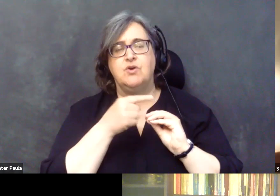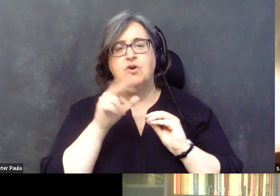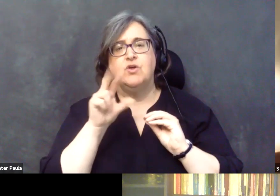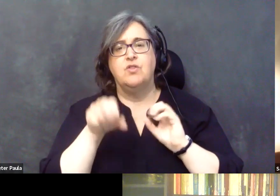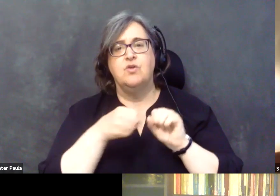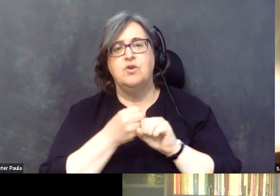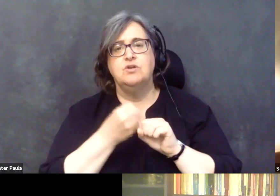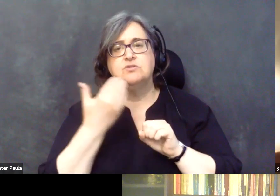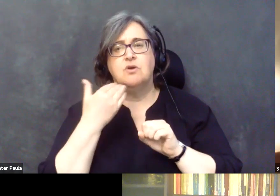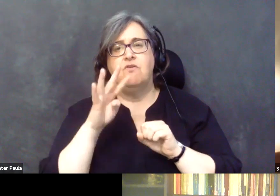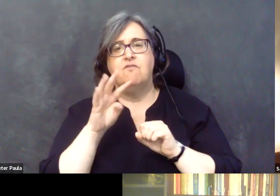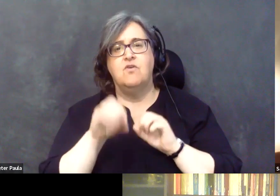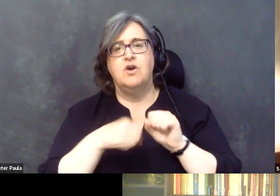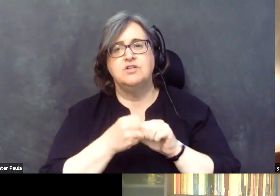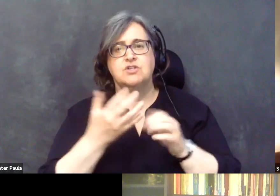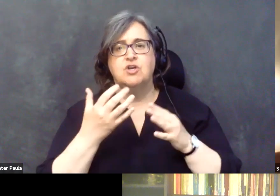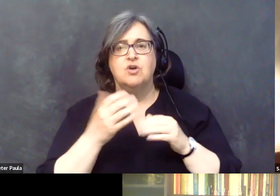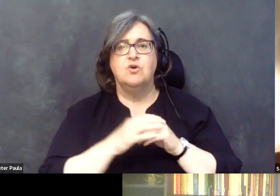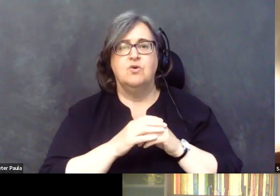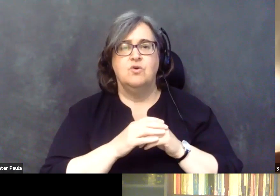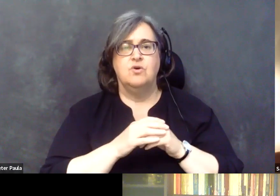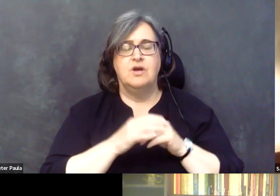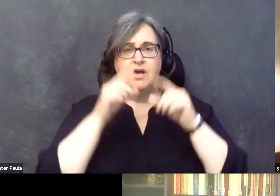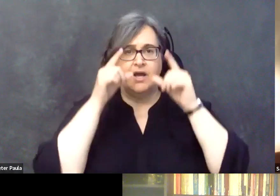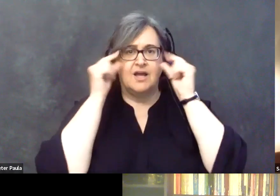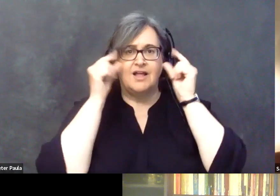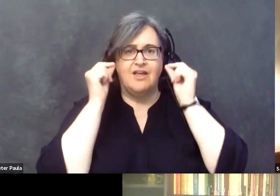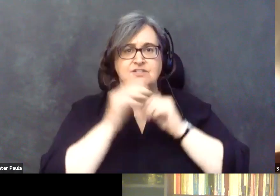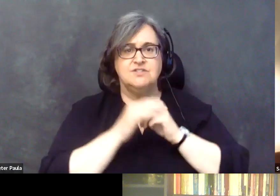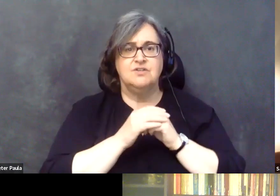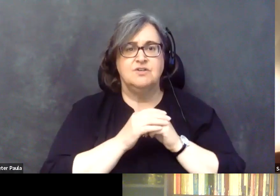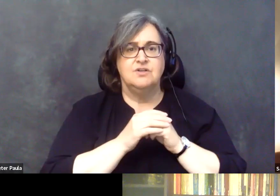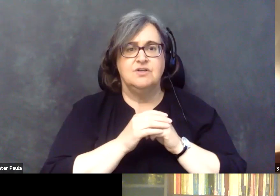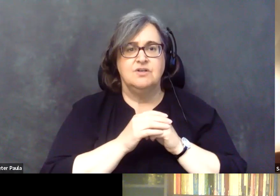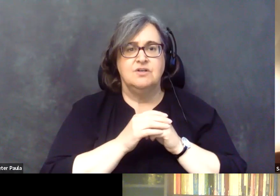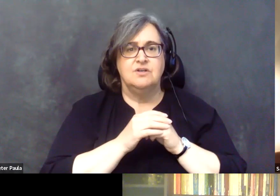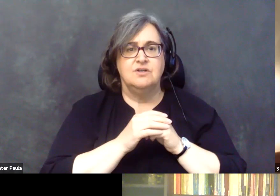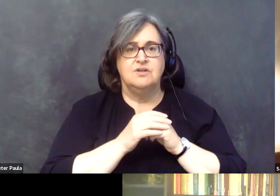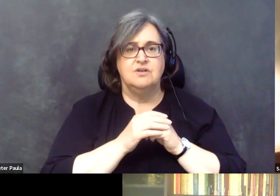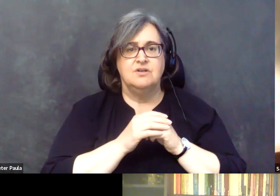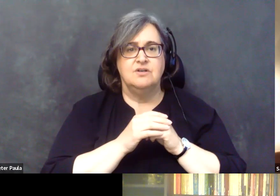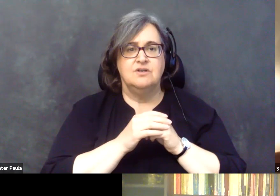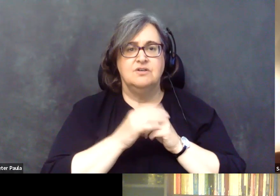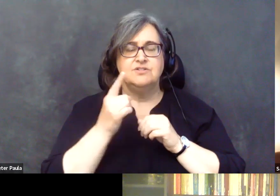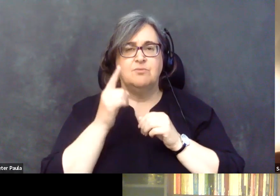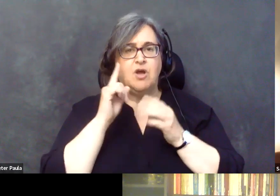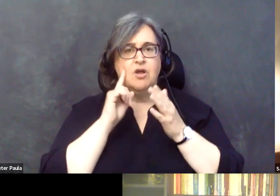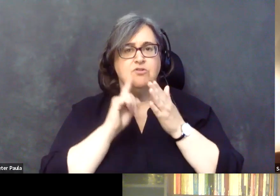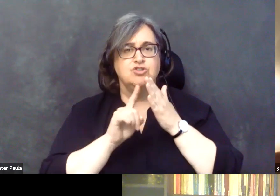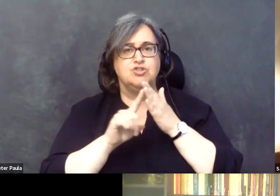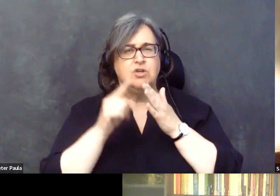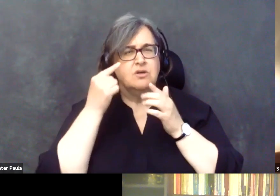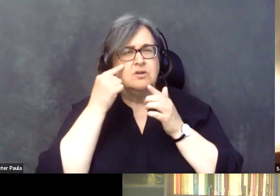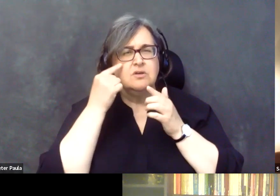ago, if you wanted an eyeglass, you have those, uh, you know, somebody manually checking, uh, to